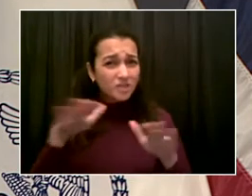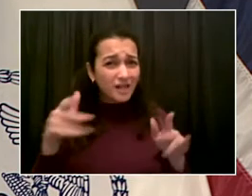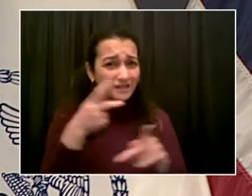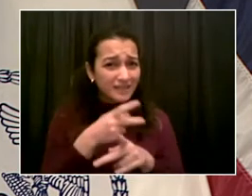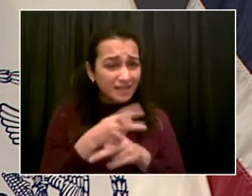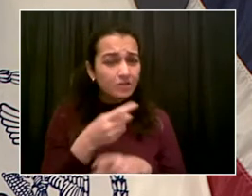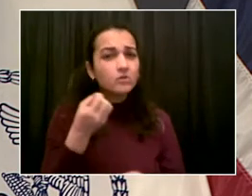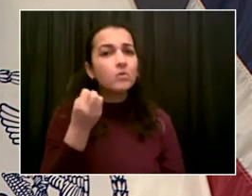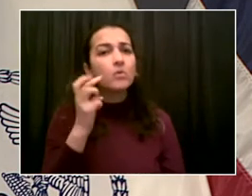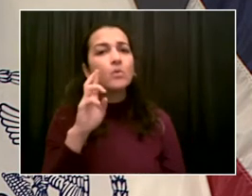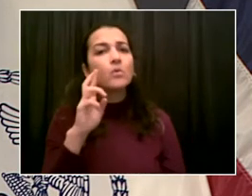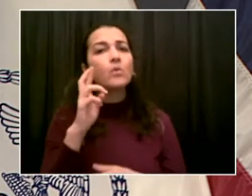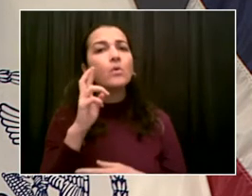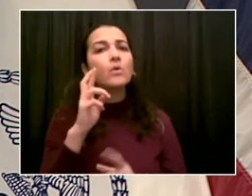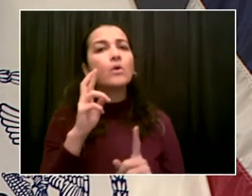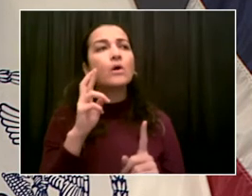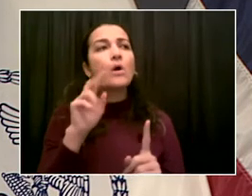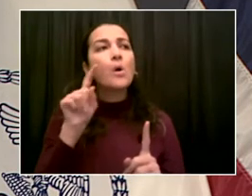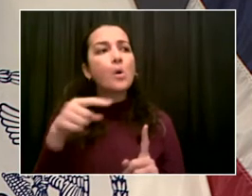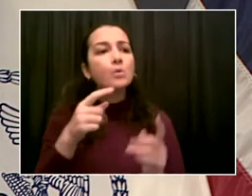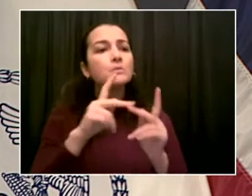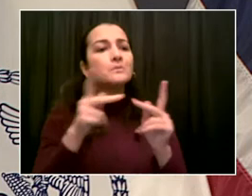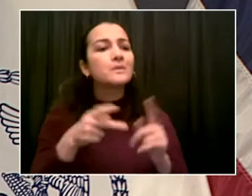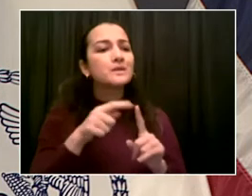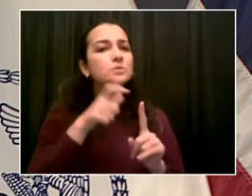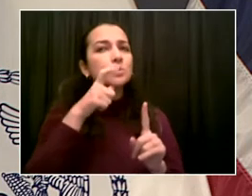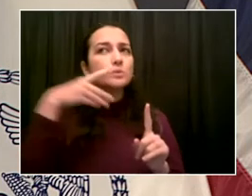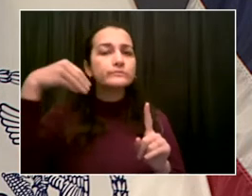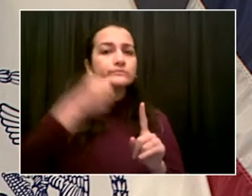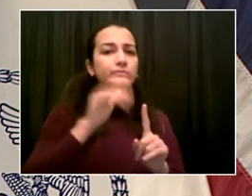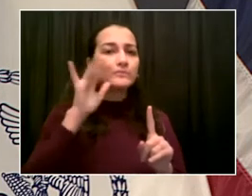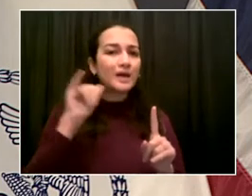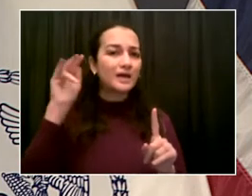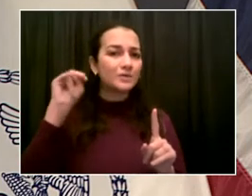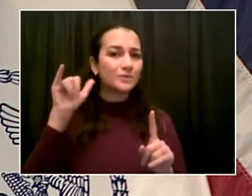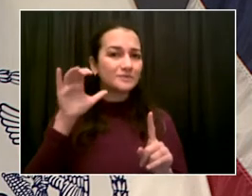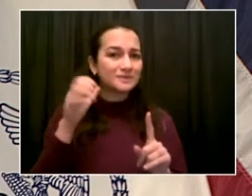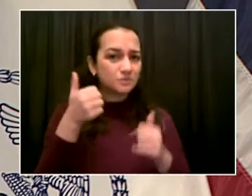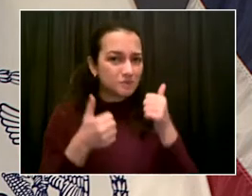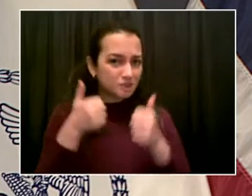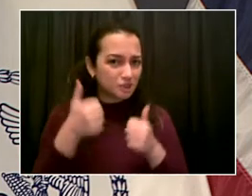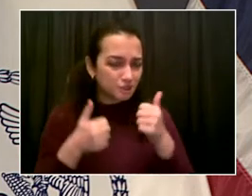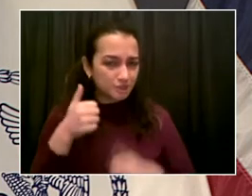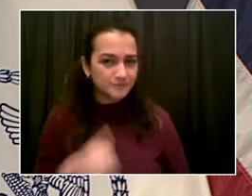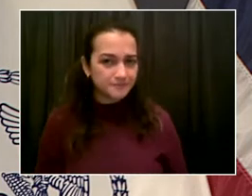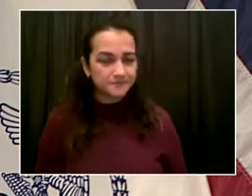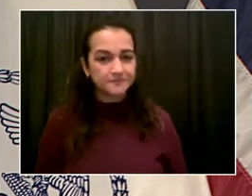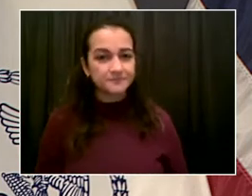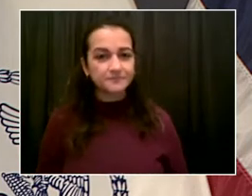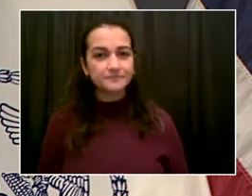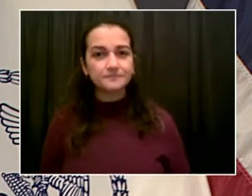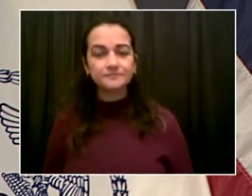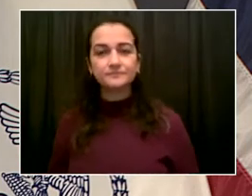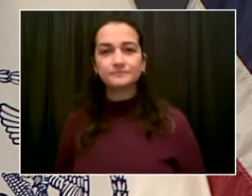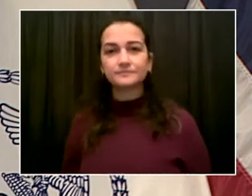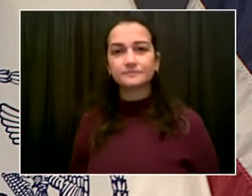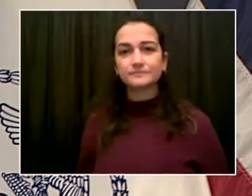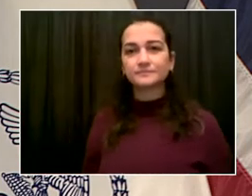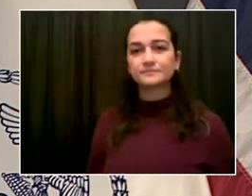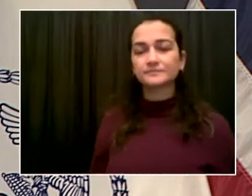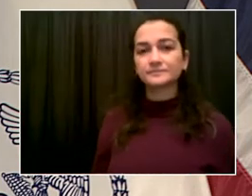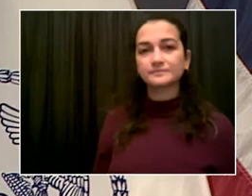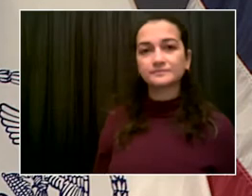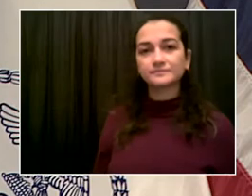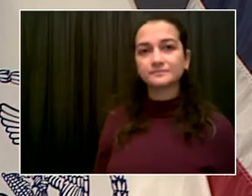Maybe Dr. Choksi can help to perfect that definition for us right here and now. But to your first